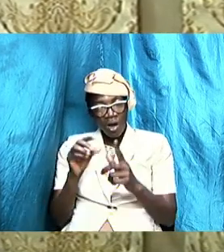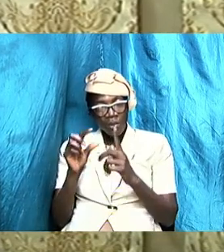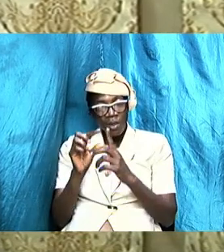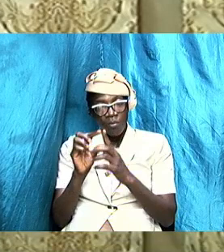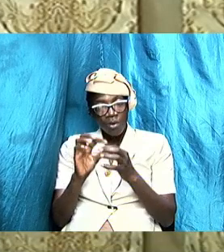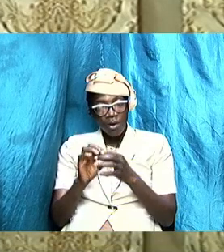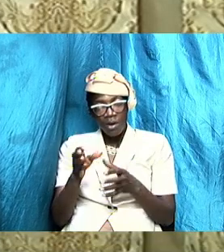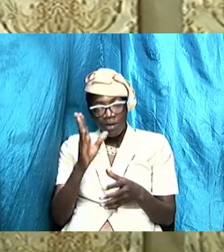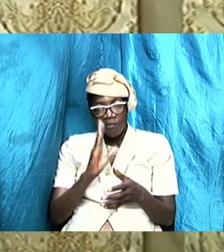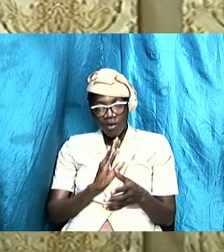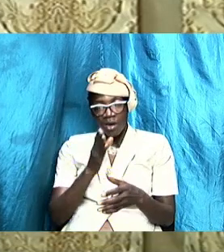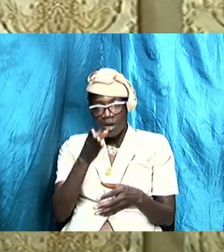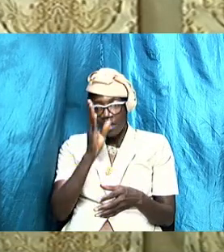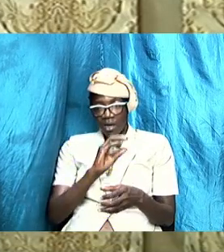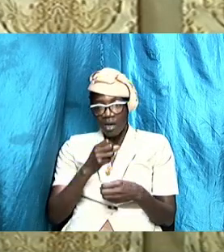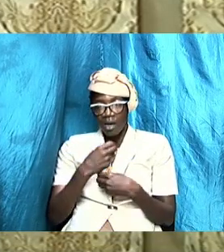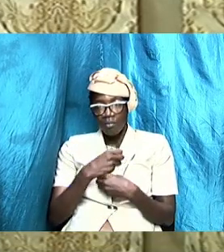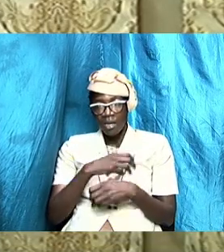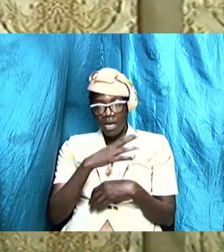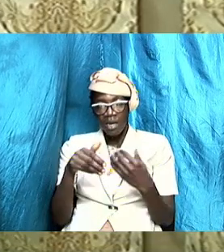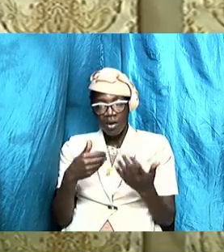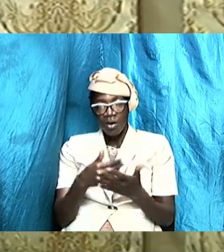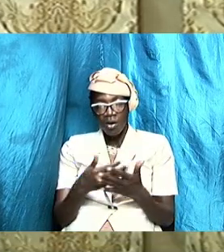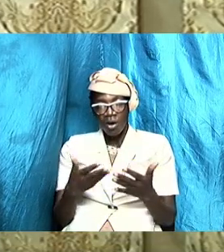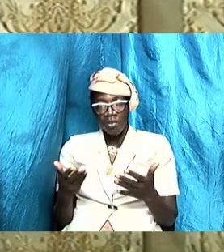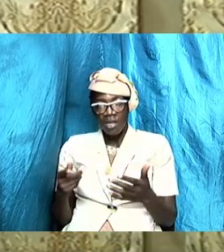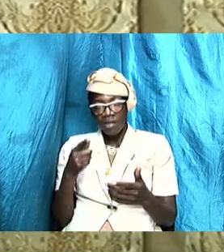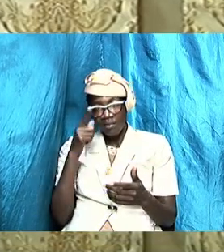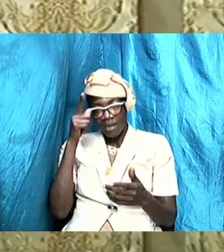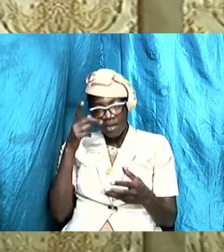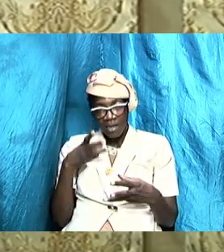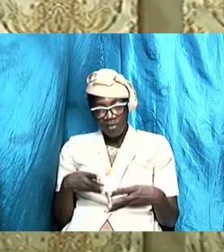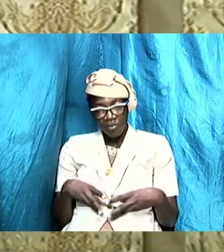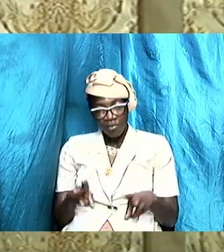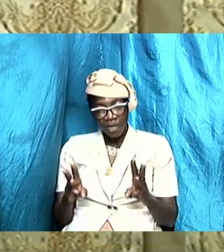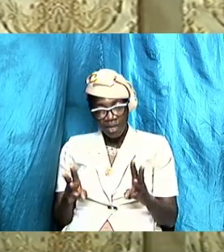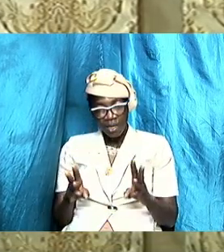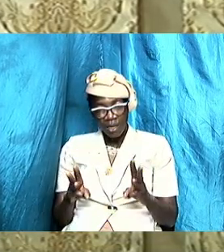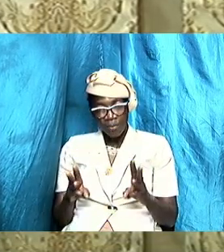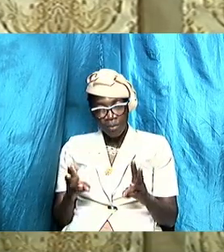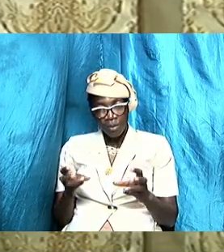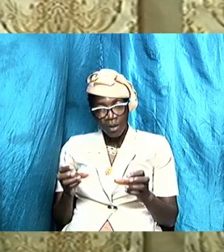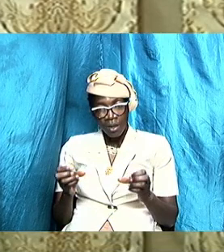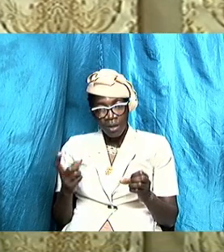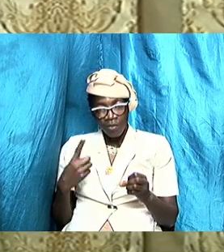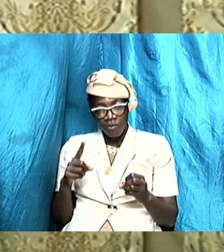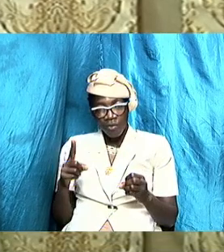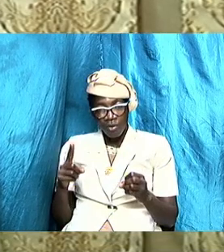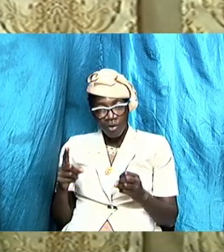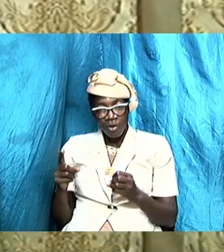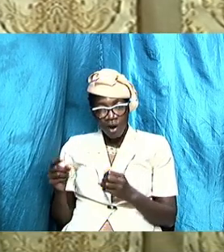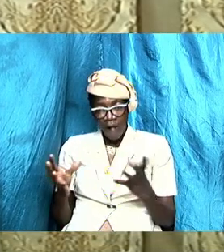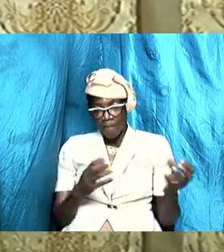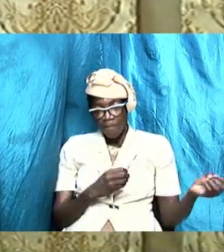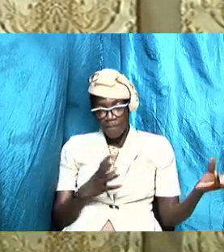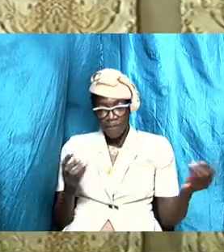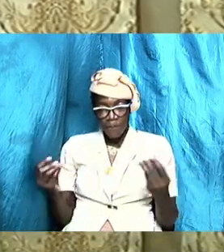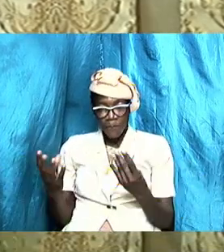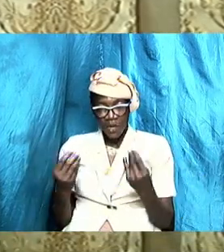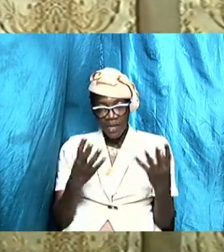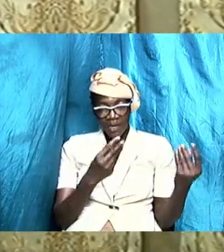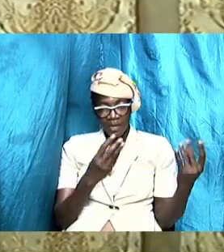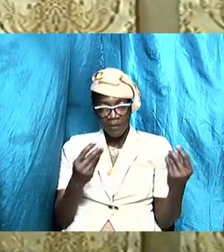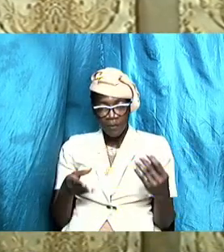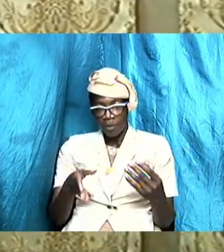all things in his way for variety God